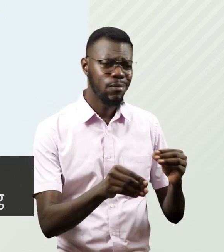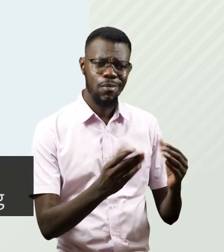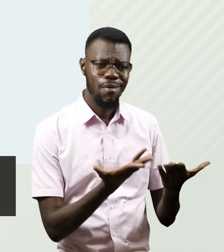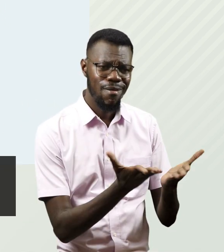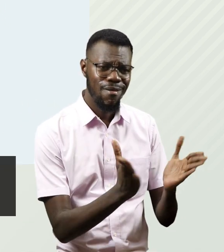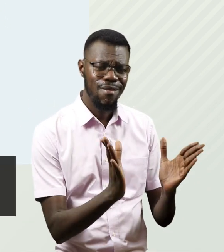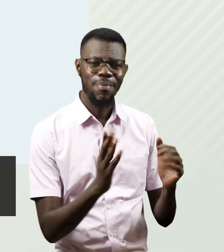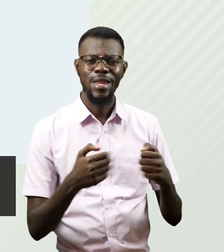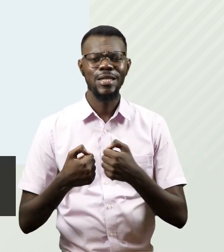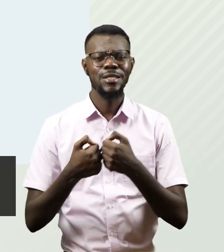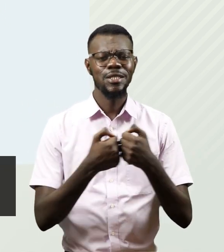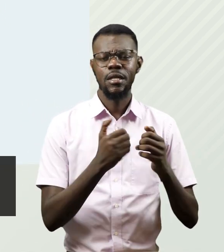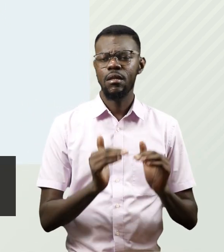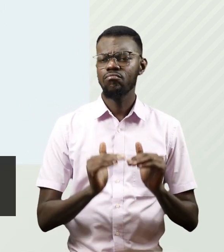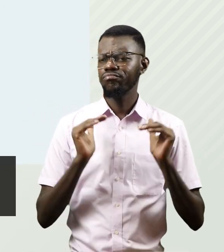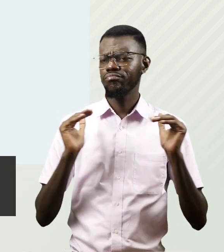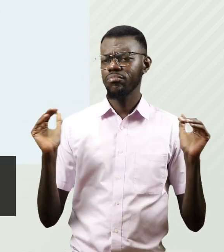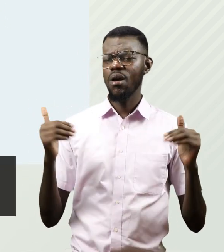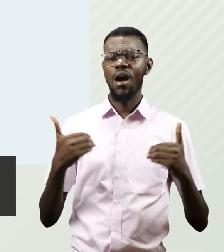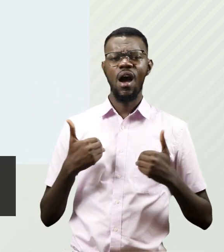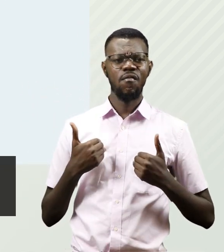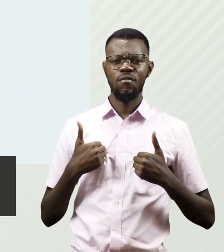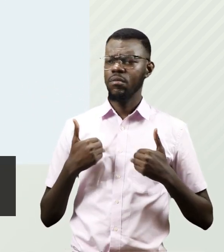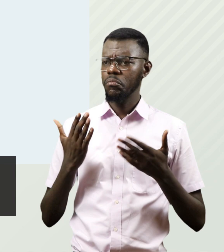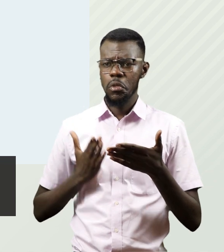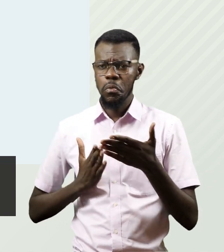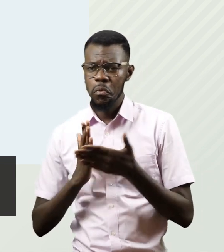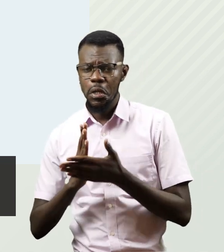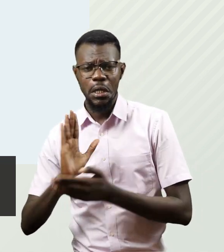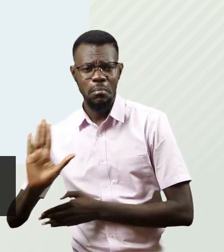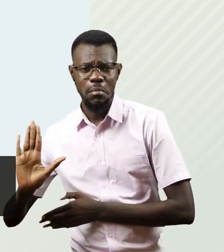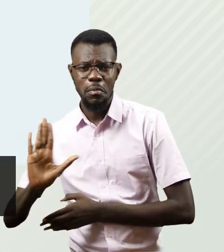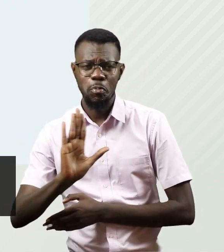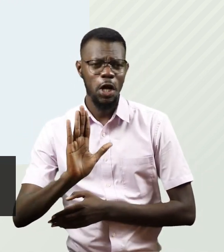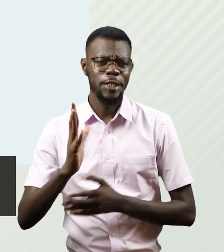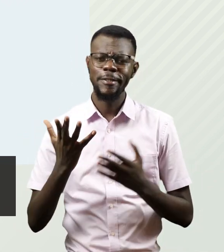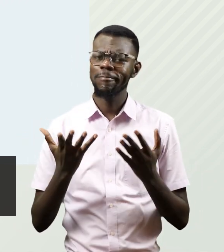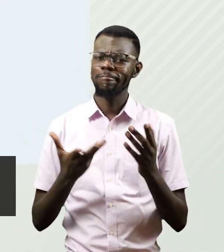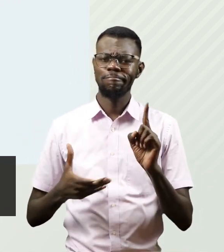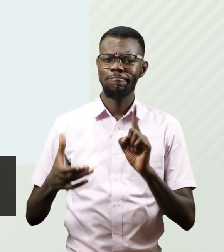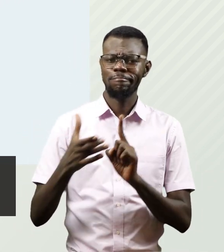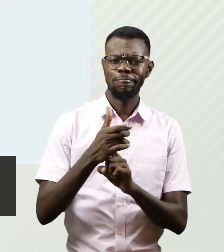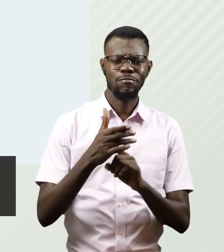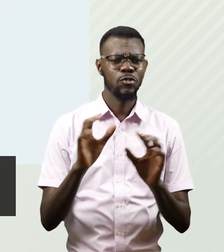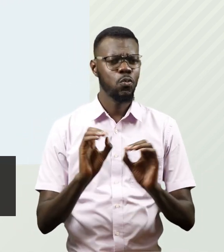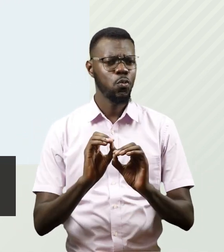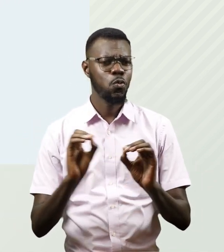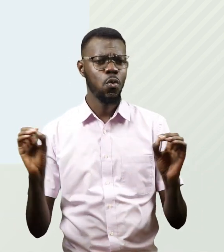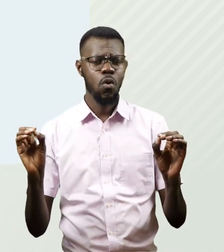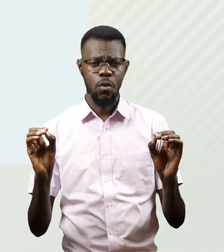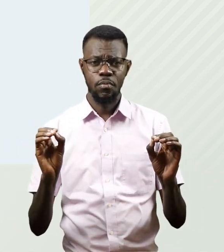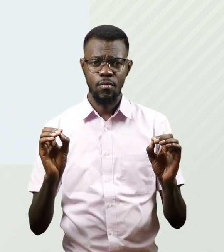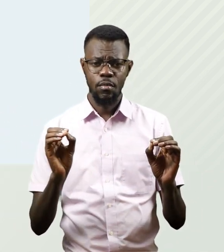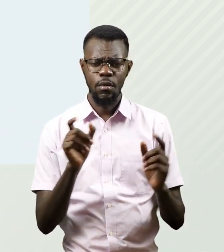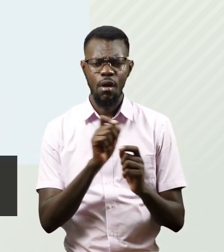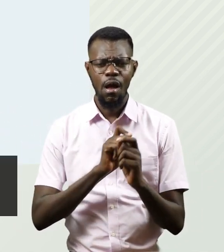in making those rights a reality, particularly when it comes to earning a living.